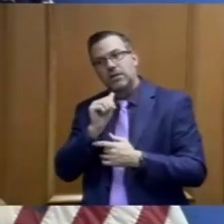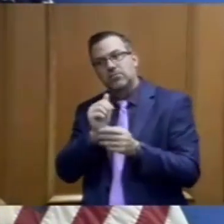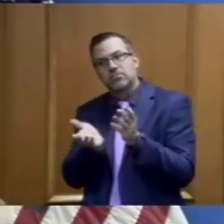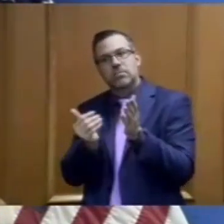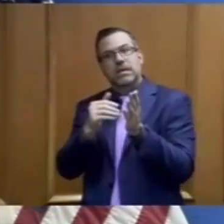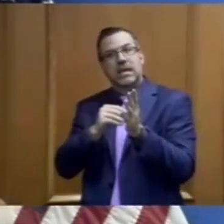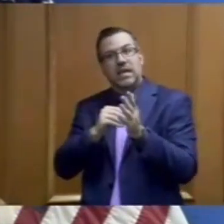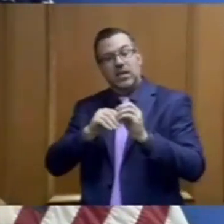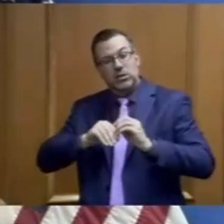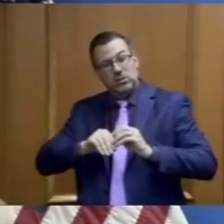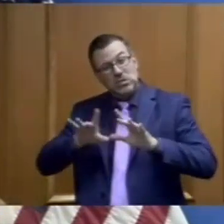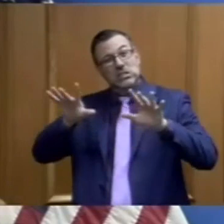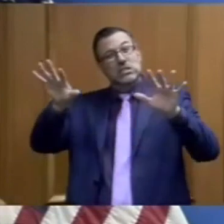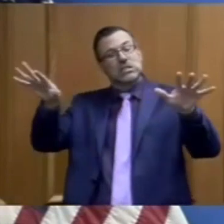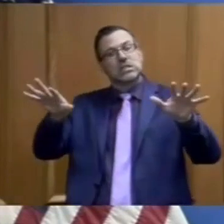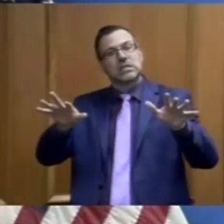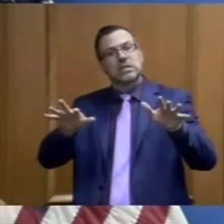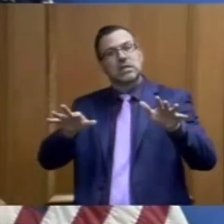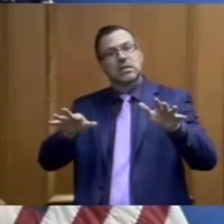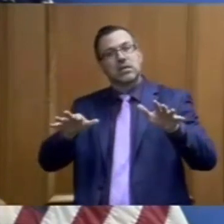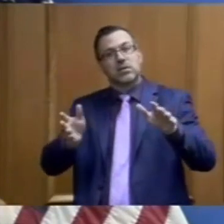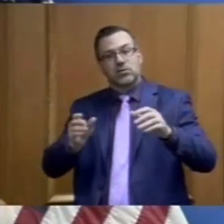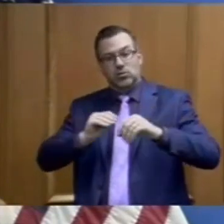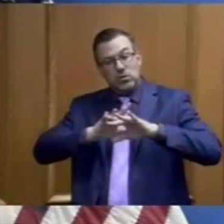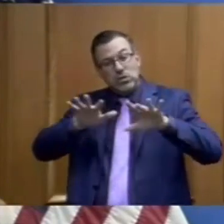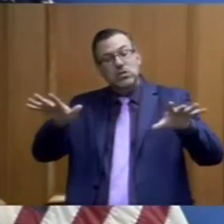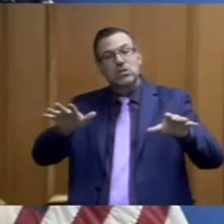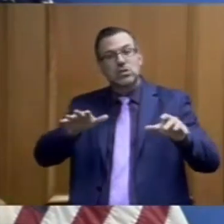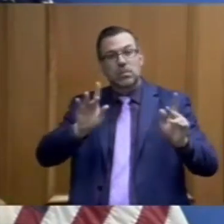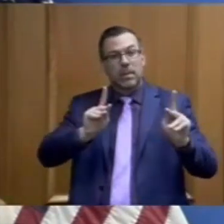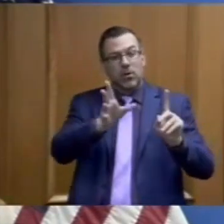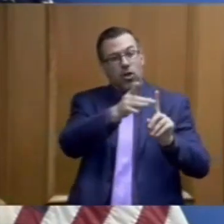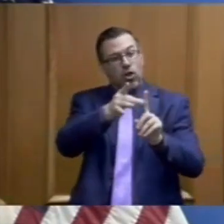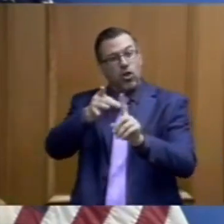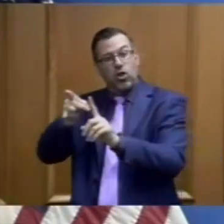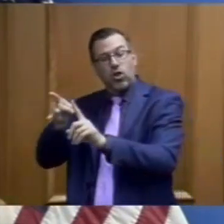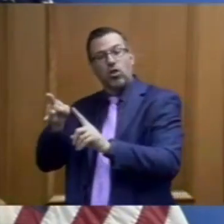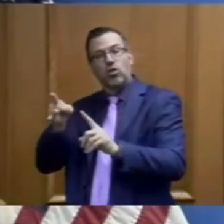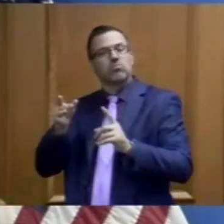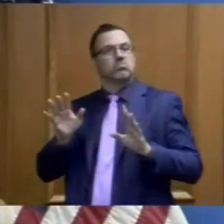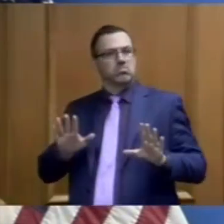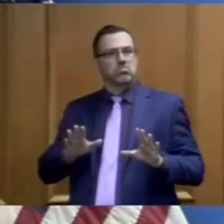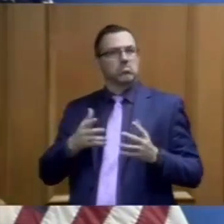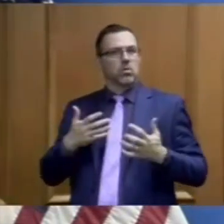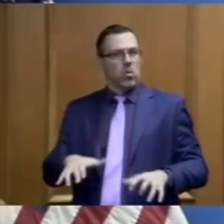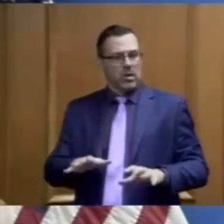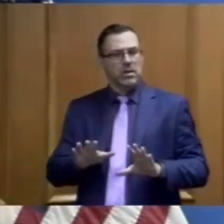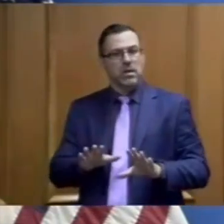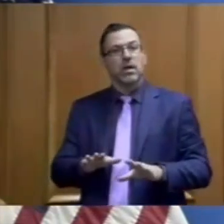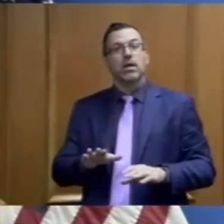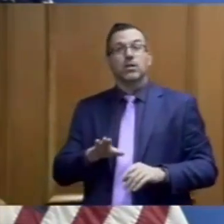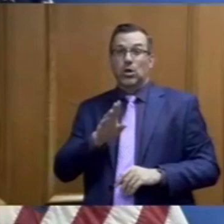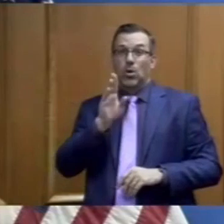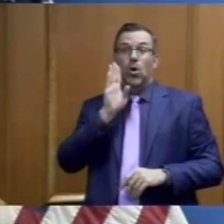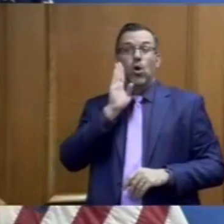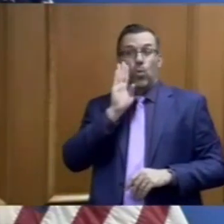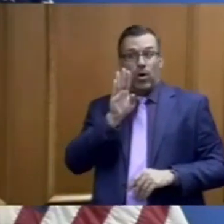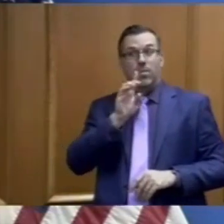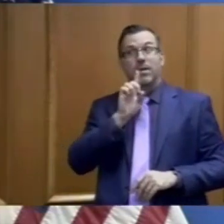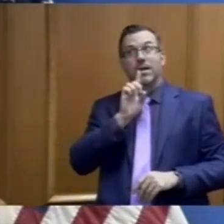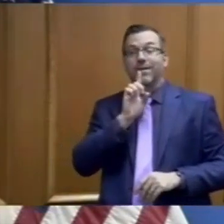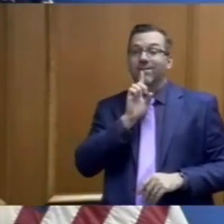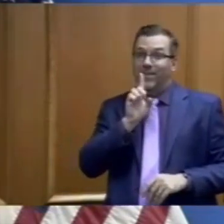range or to a place that causes a real problem for us. It's going to be it's going to be really important